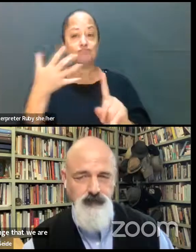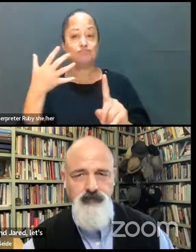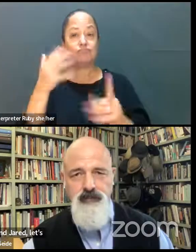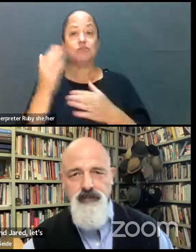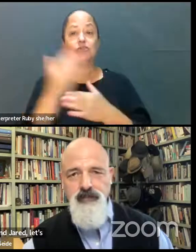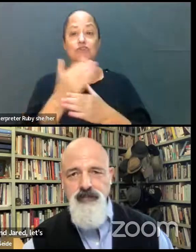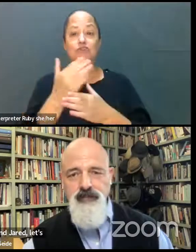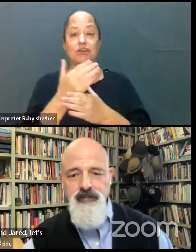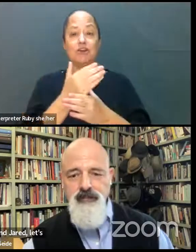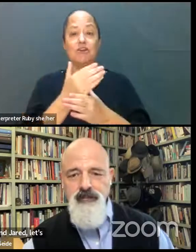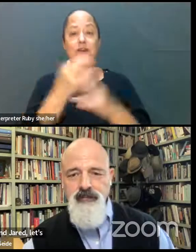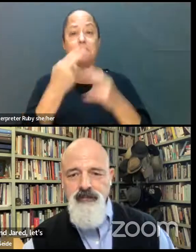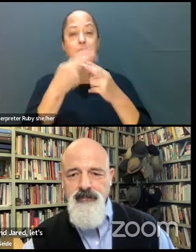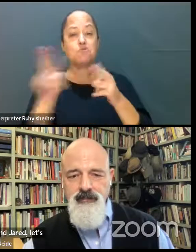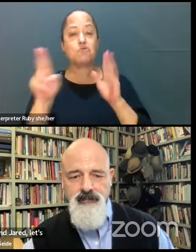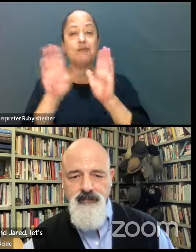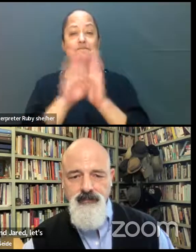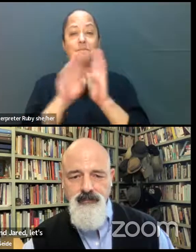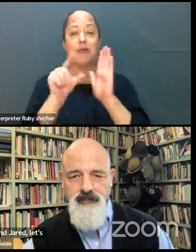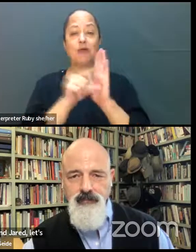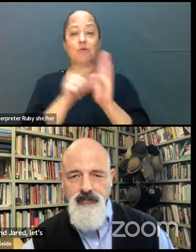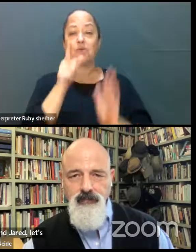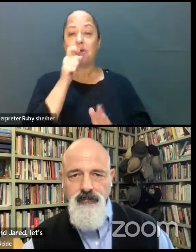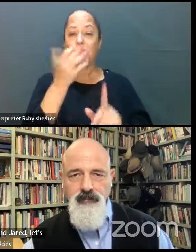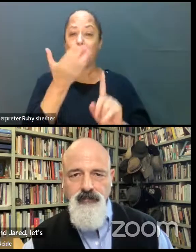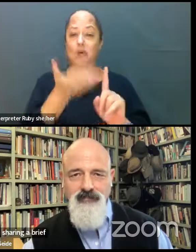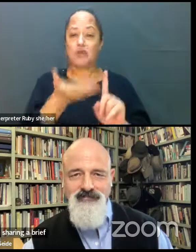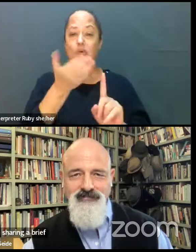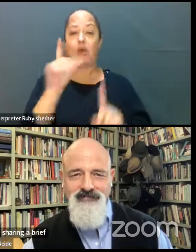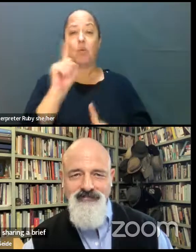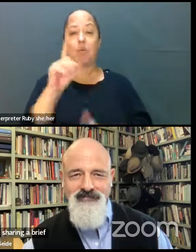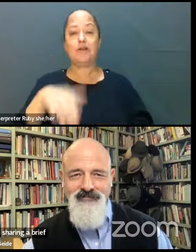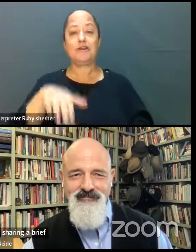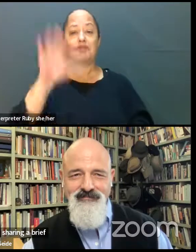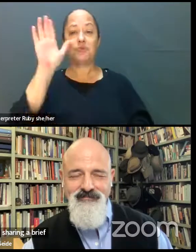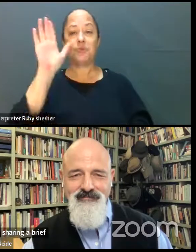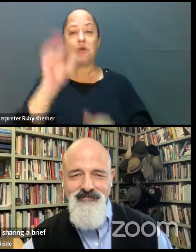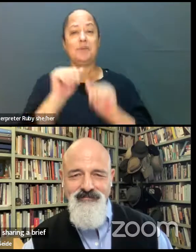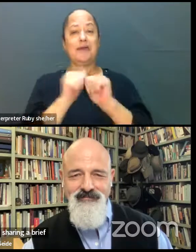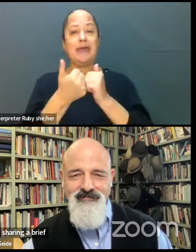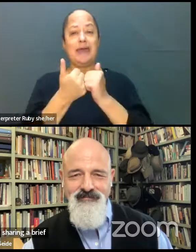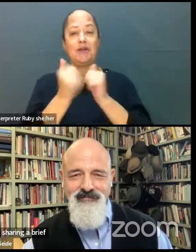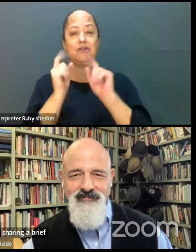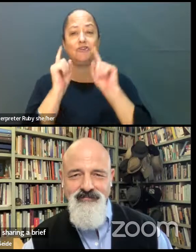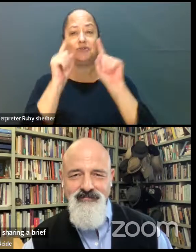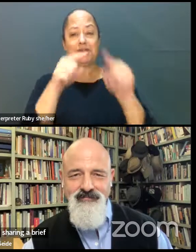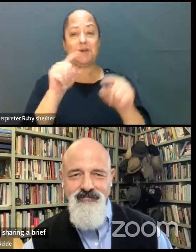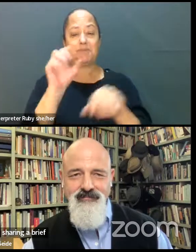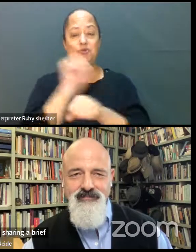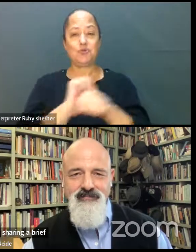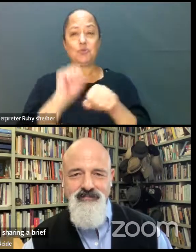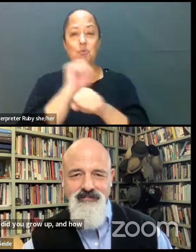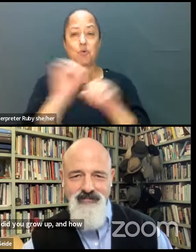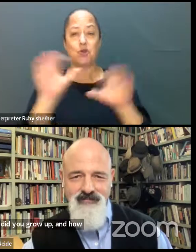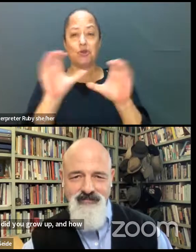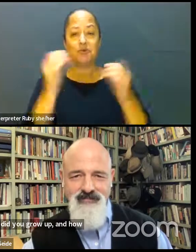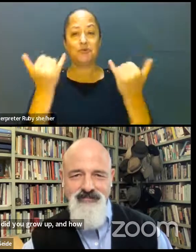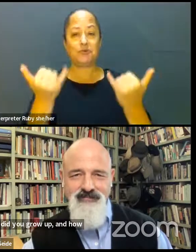sharing a brief background about who you are? Where did you grow up? And how did you come to do the work that you do today?